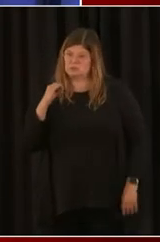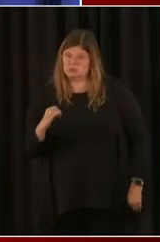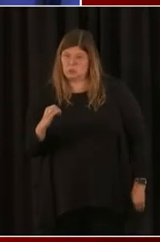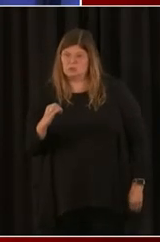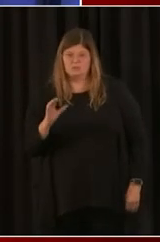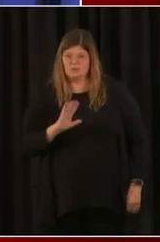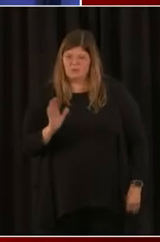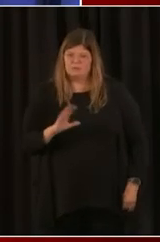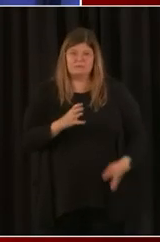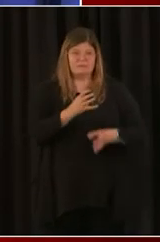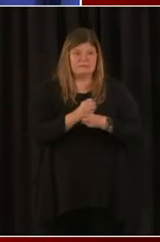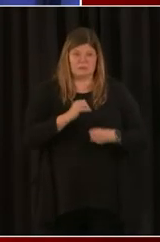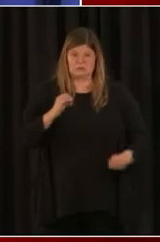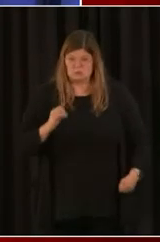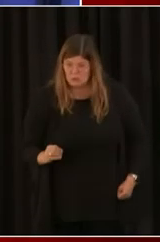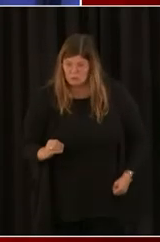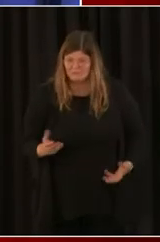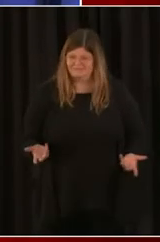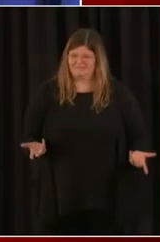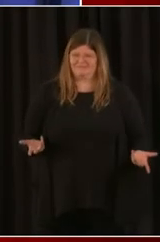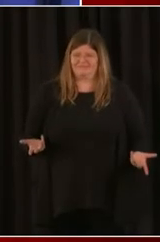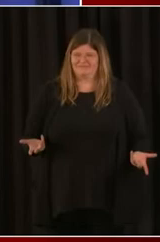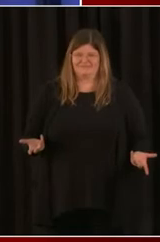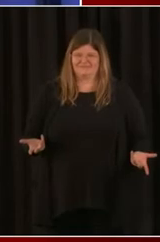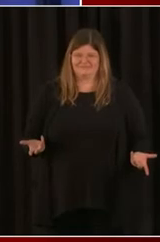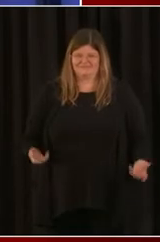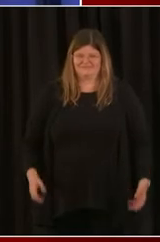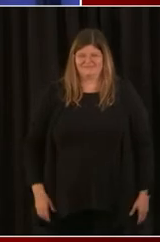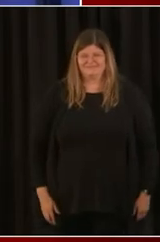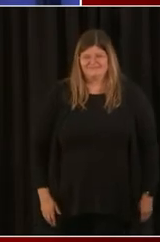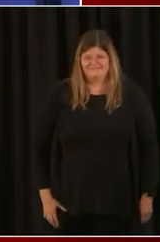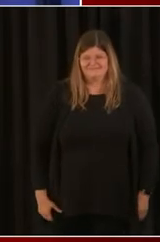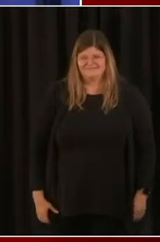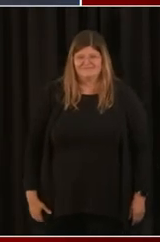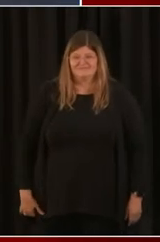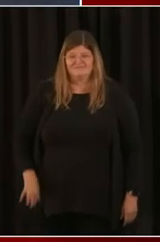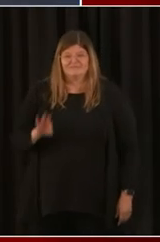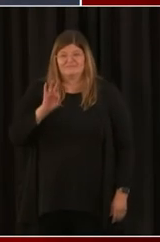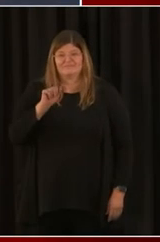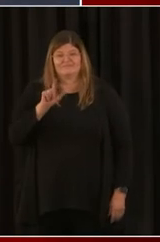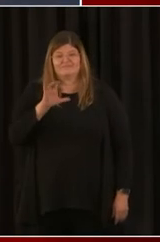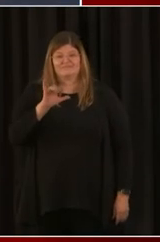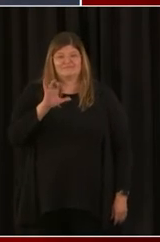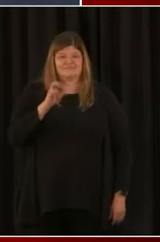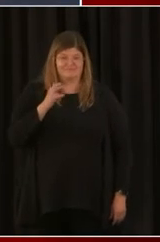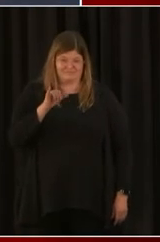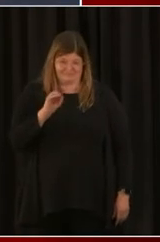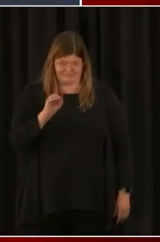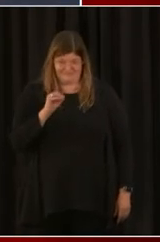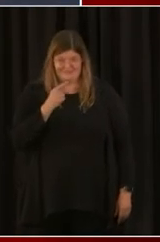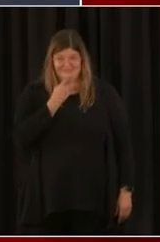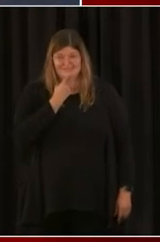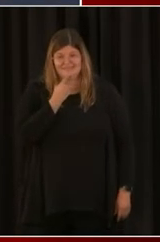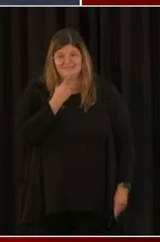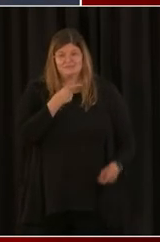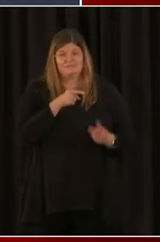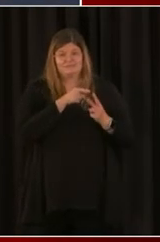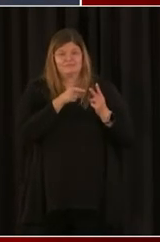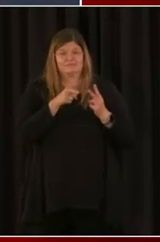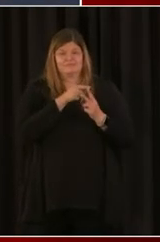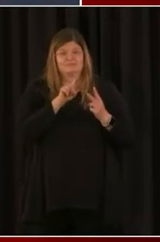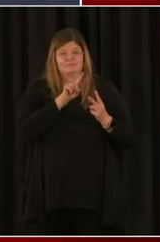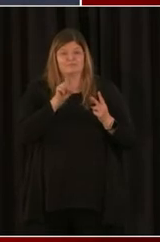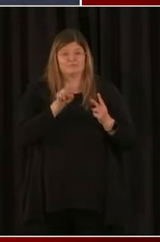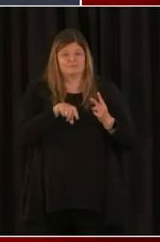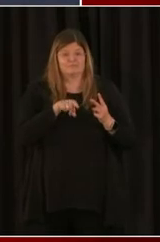Great. And on that, I think that we had mentioned earlier, we got a couple of questions on social media about